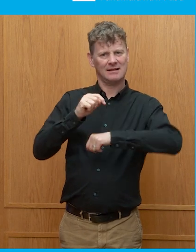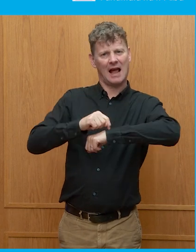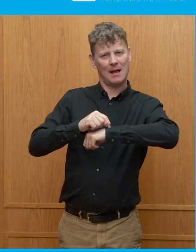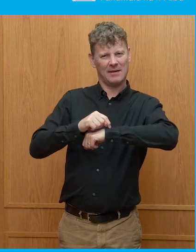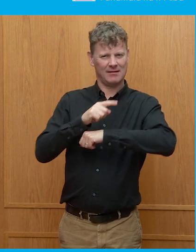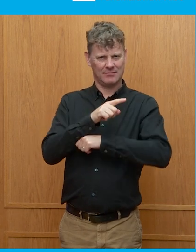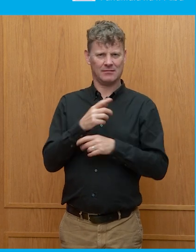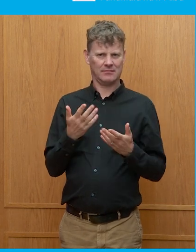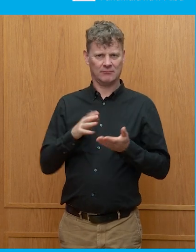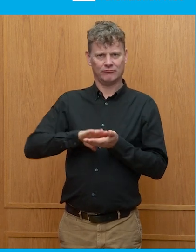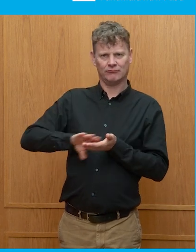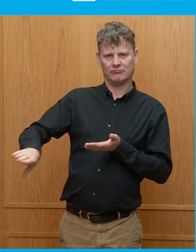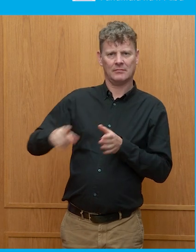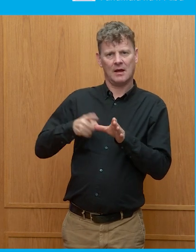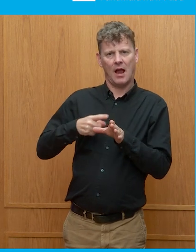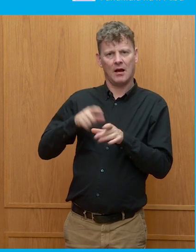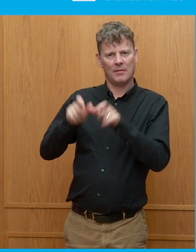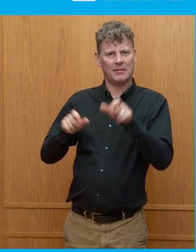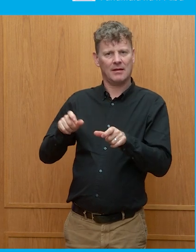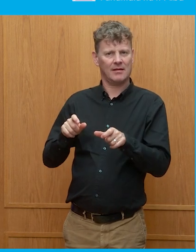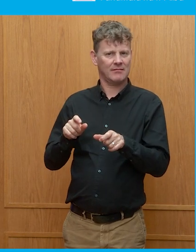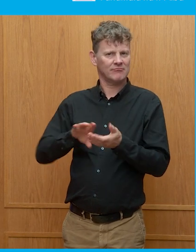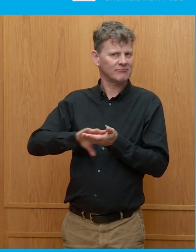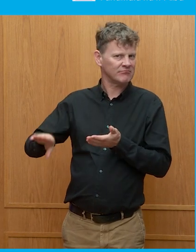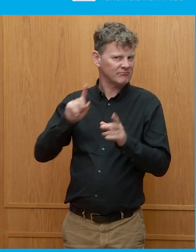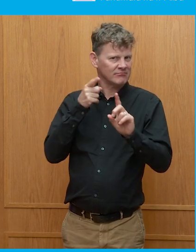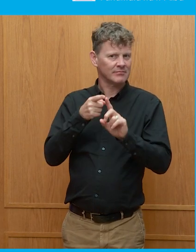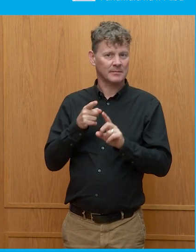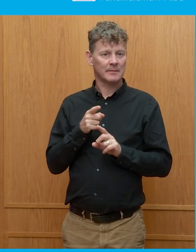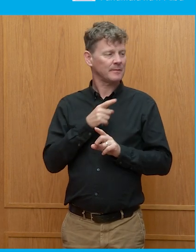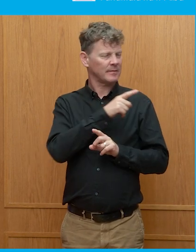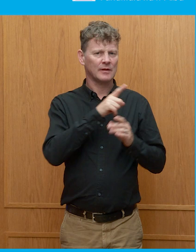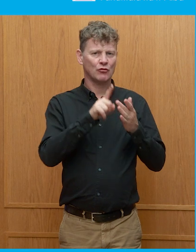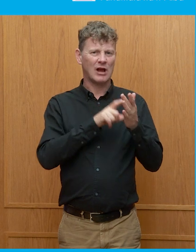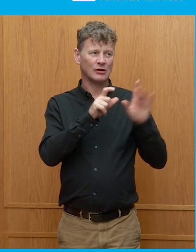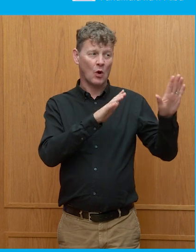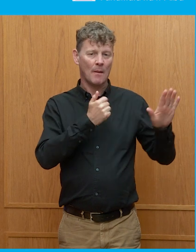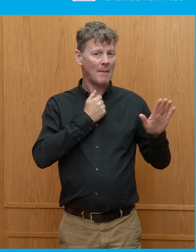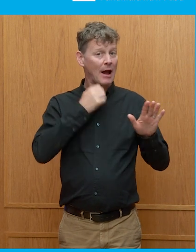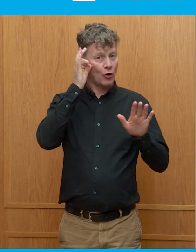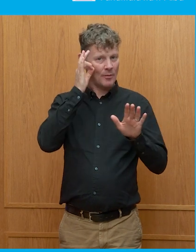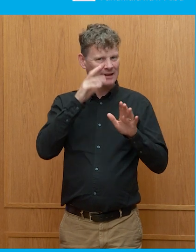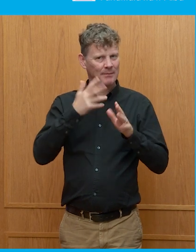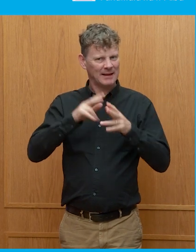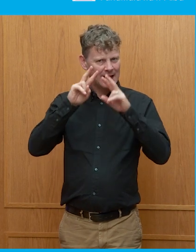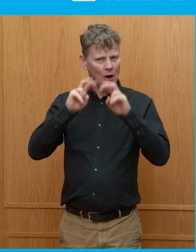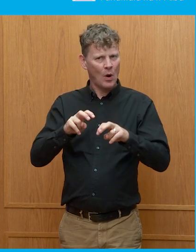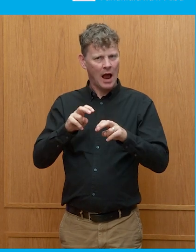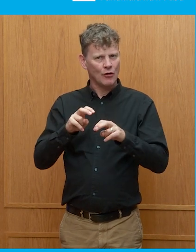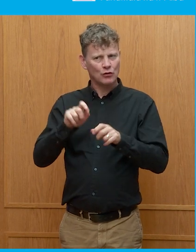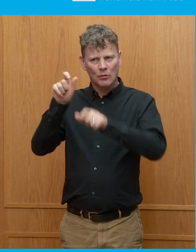entirely absent. It is interesting. I mean, my committee has held an inquiry into public participation.